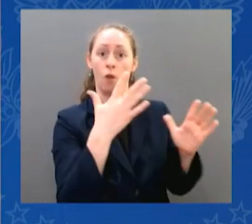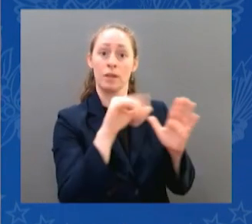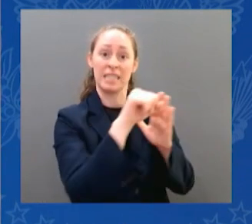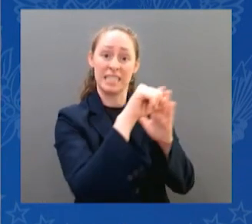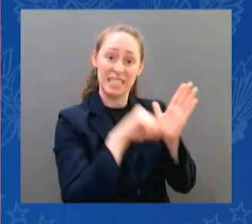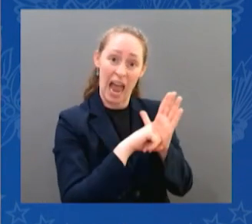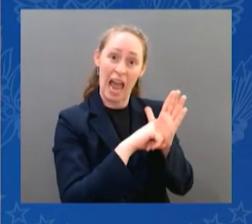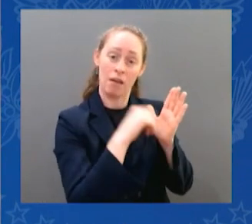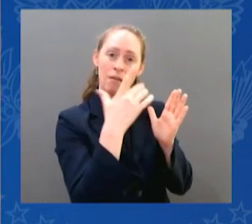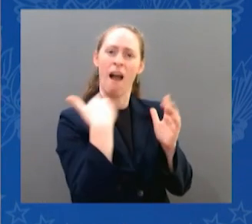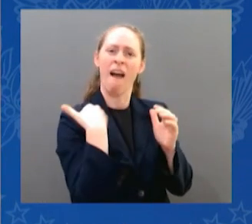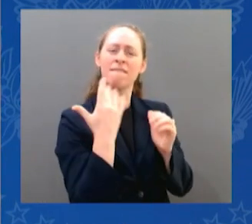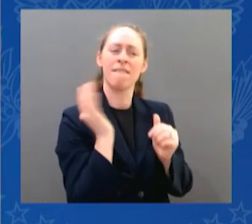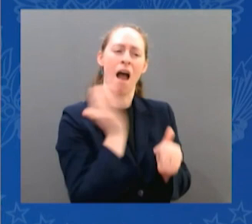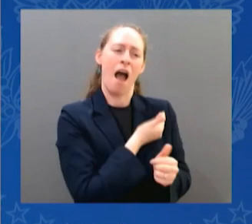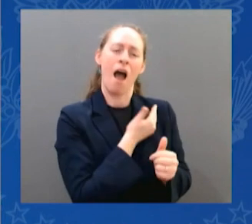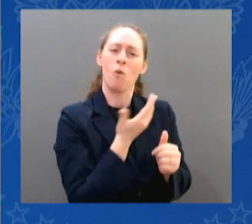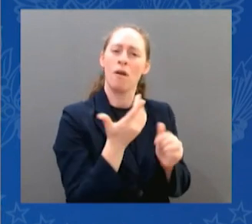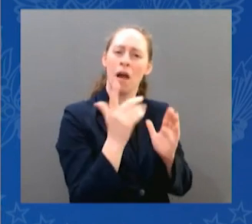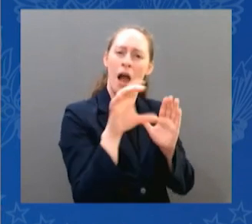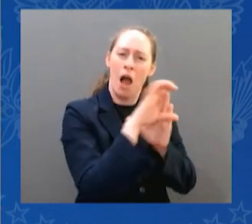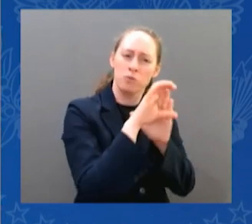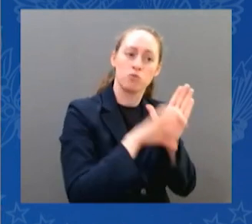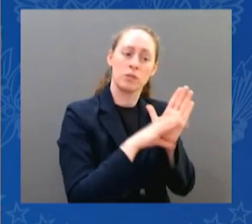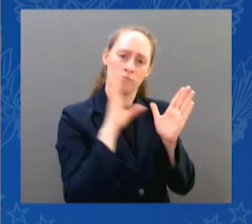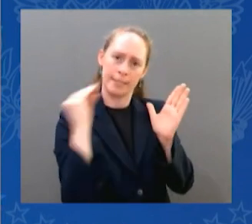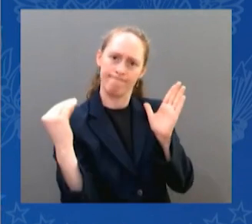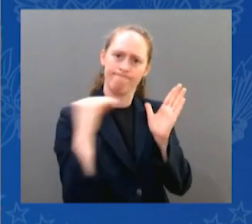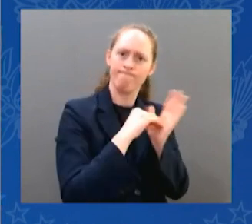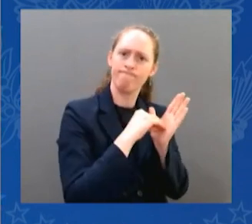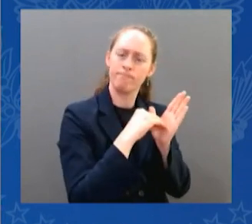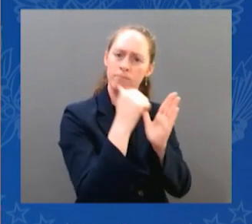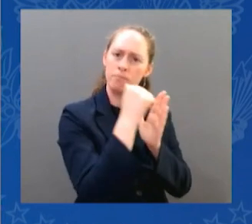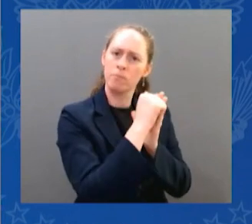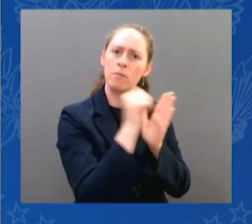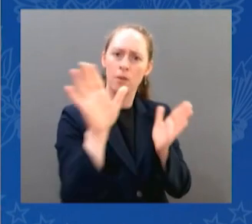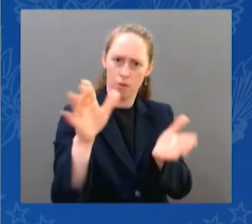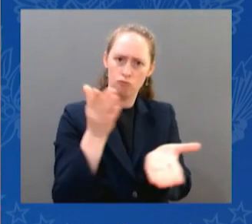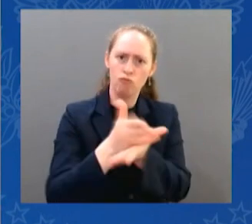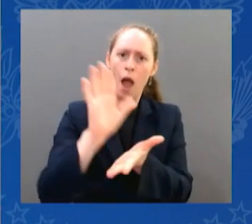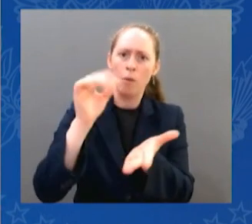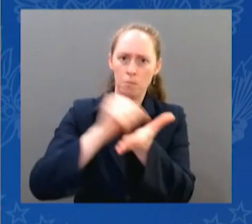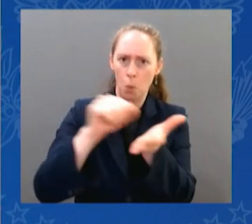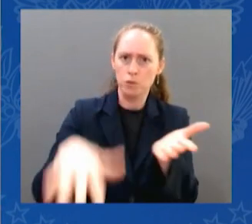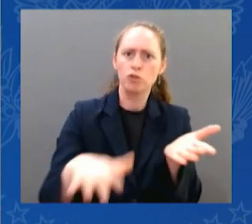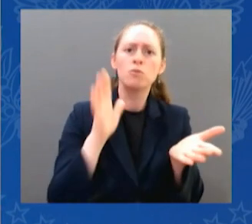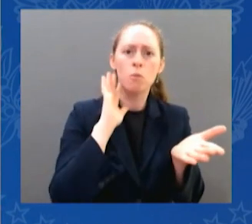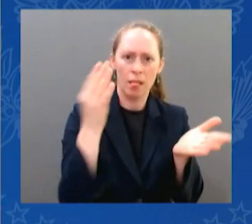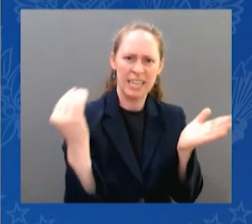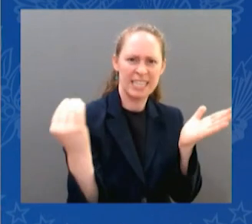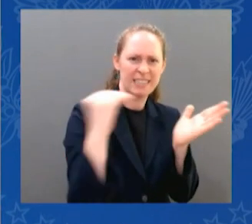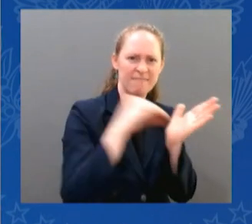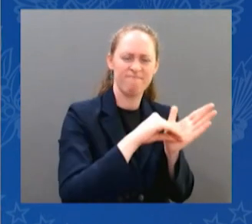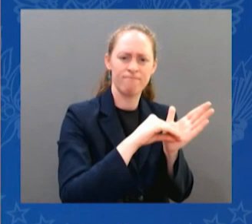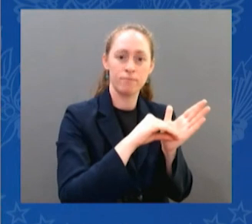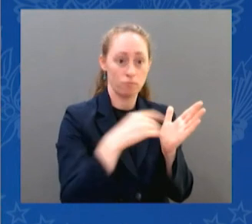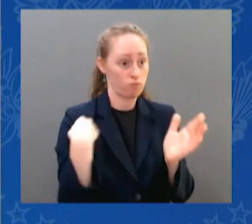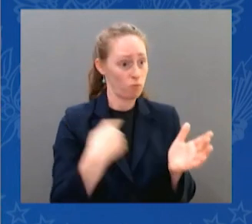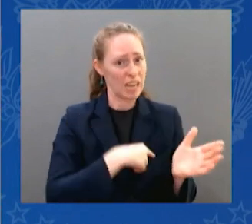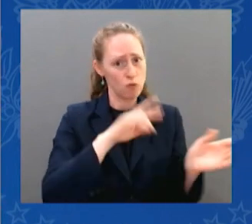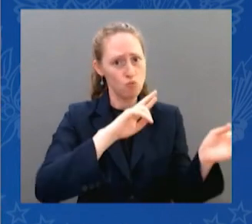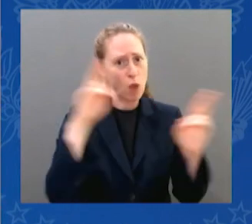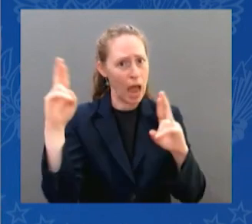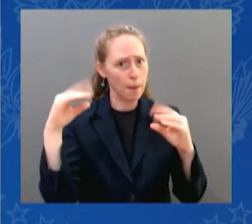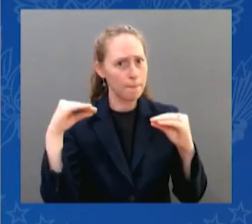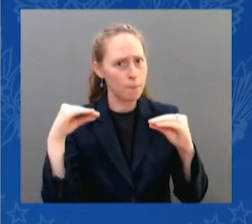serve as a destination for women who'll be looking to a place like New York and other states, and my colleagues on the call, as a safe harbor.